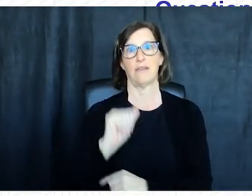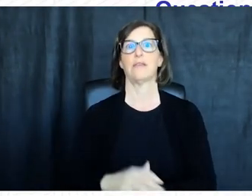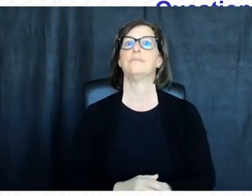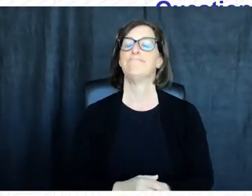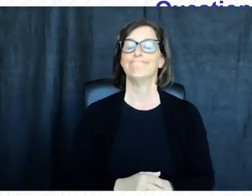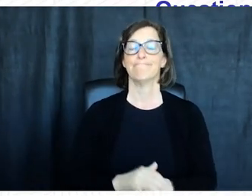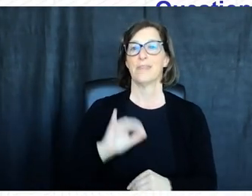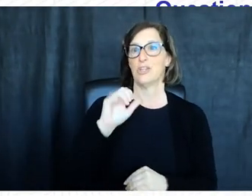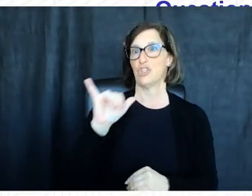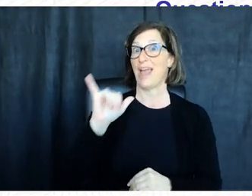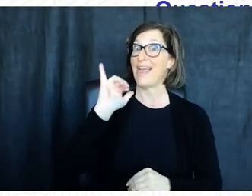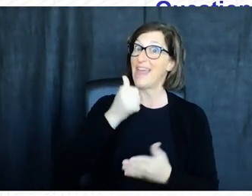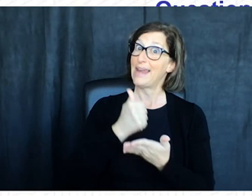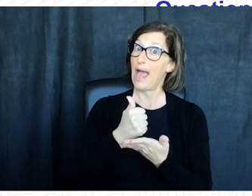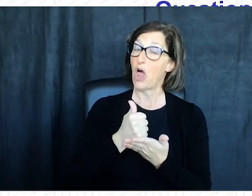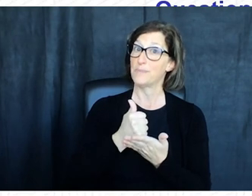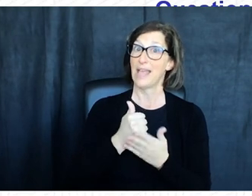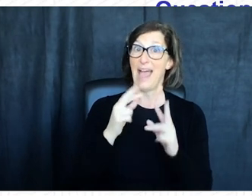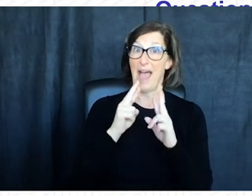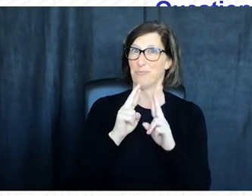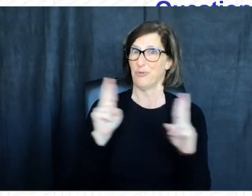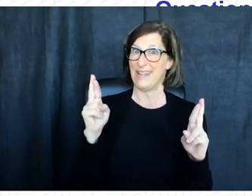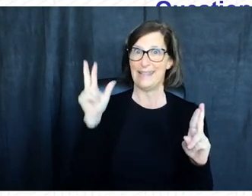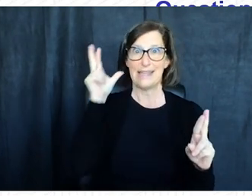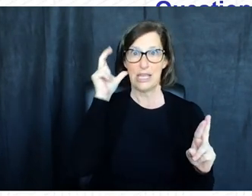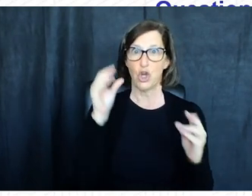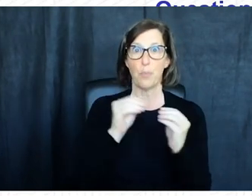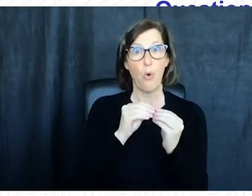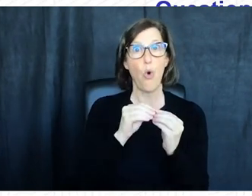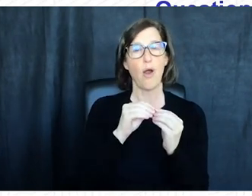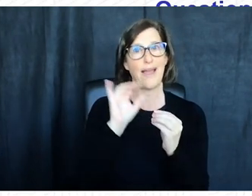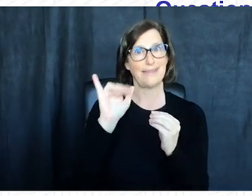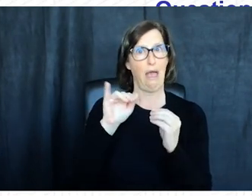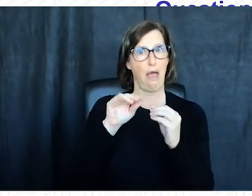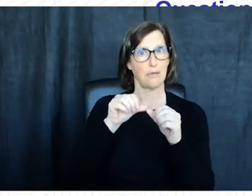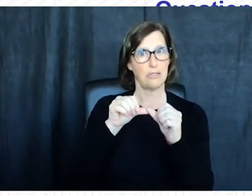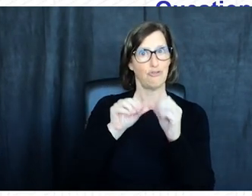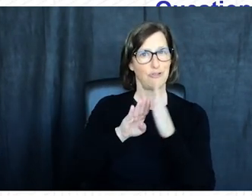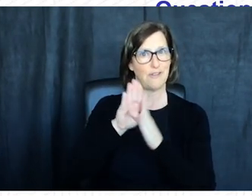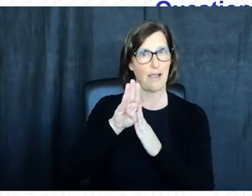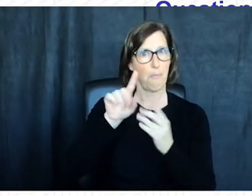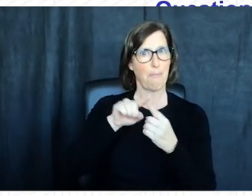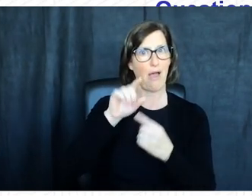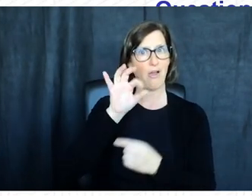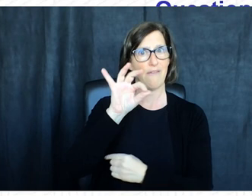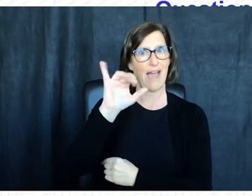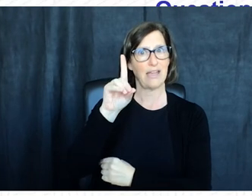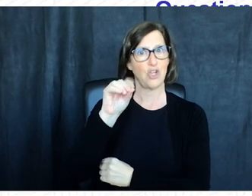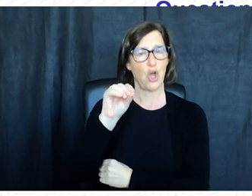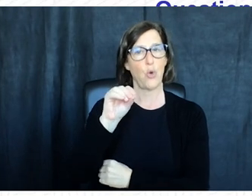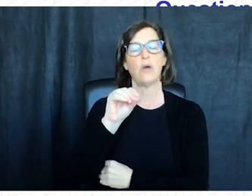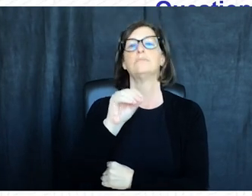very helpful and i'm excited to hear more about fido uh as it continues to develop um